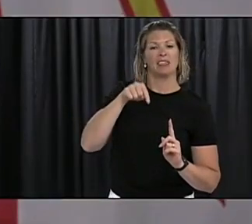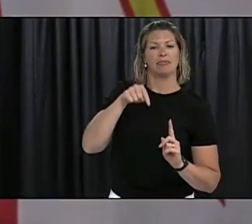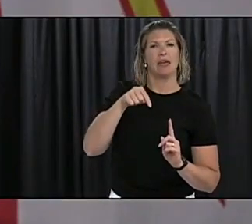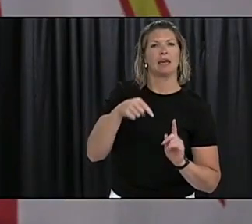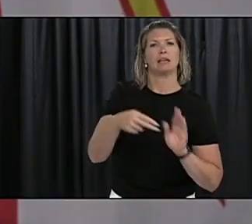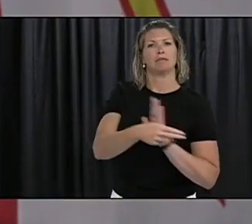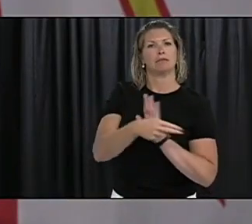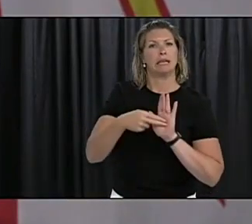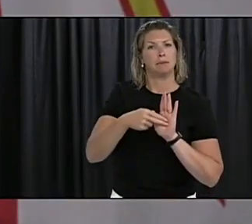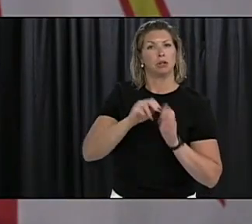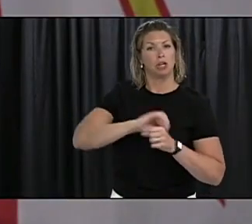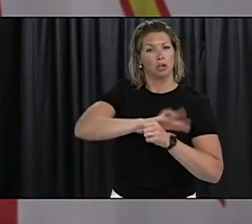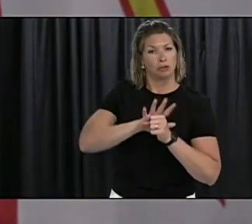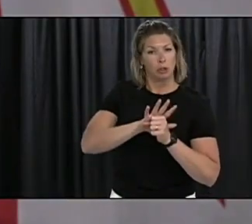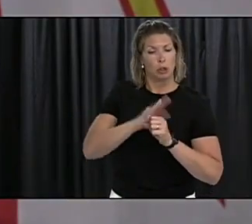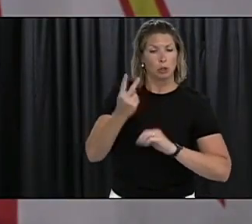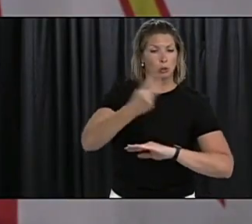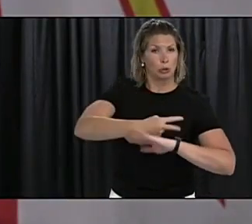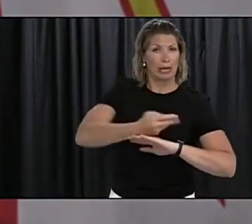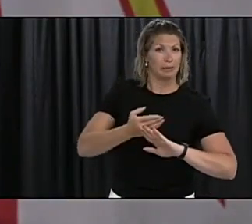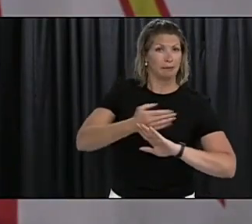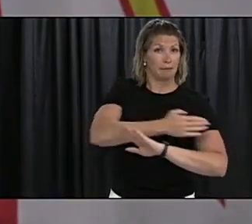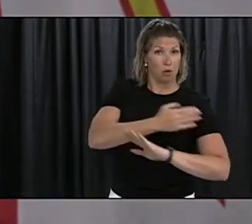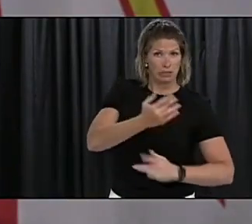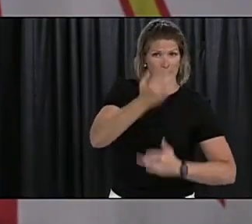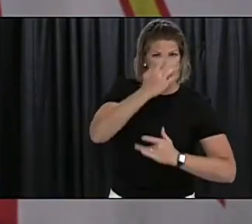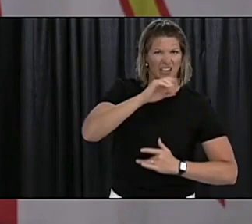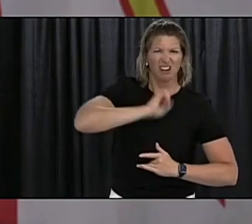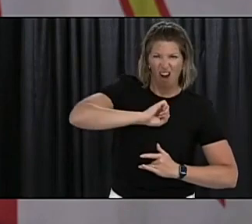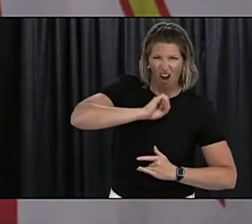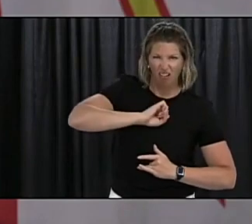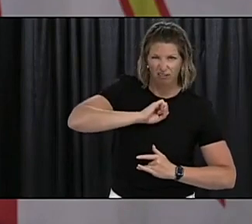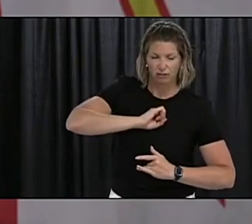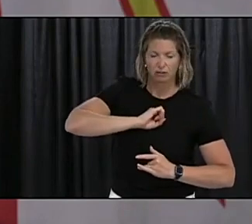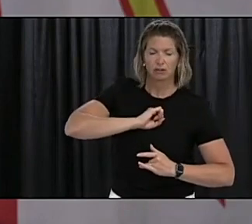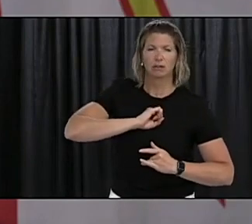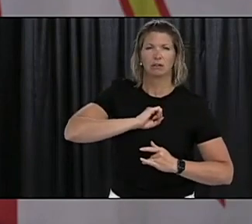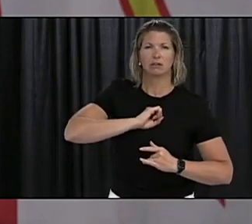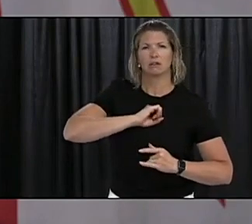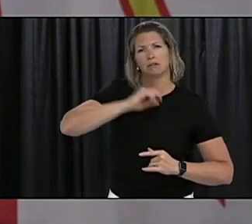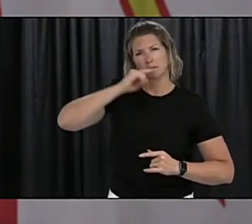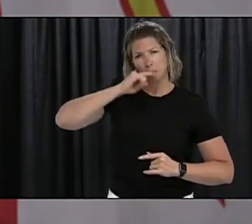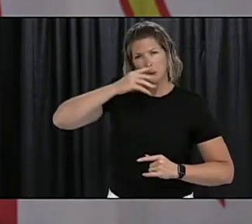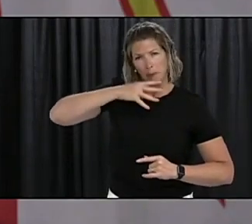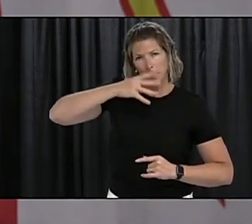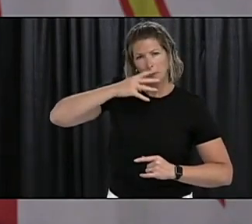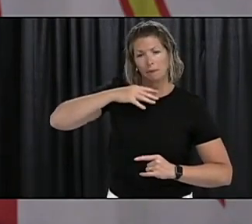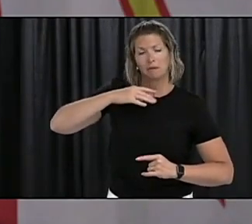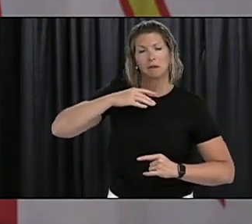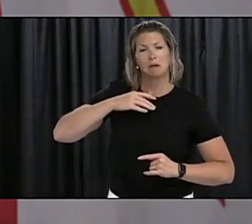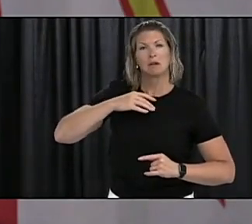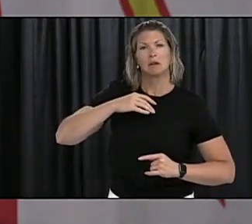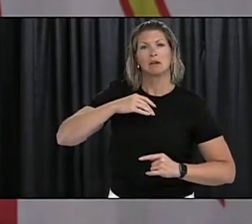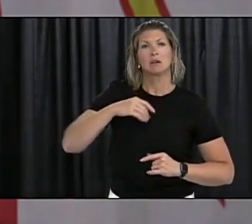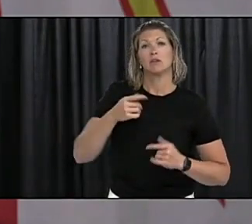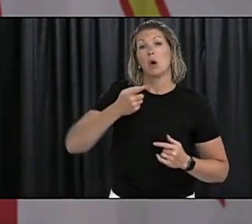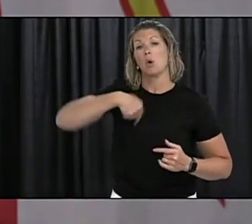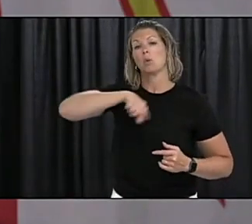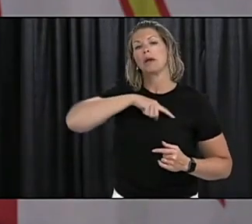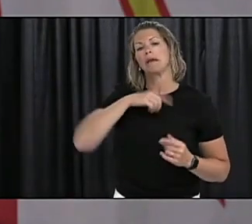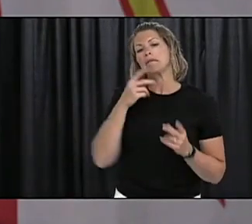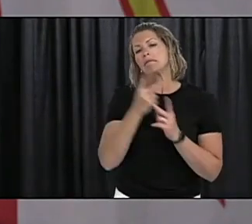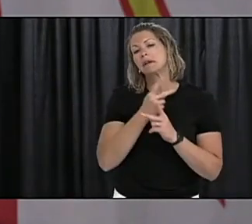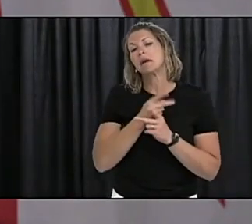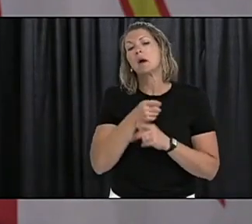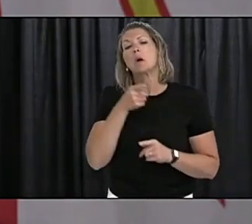symptoms start until obviously until we identify them so we go back we